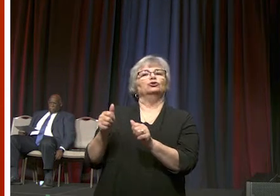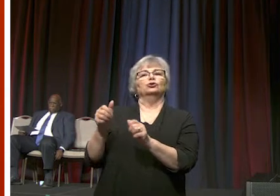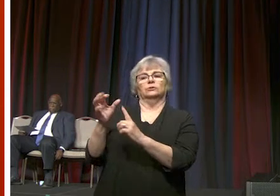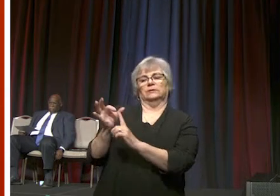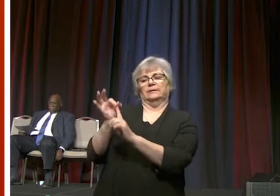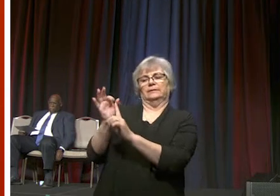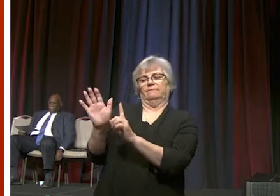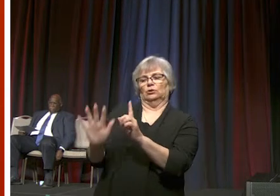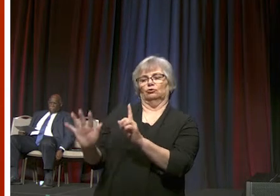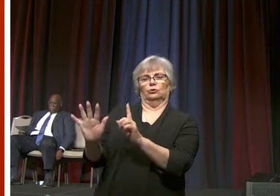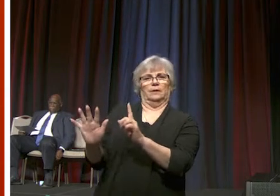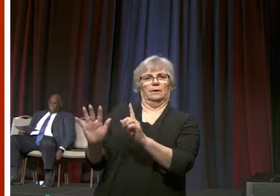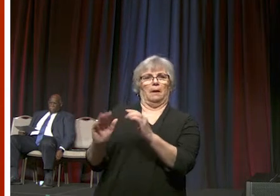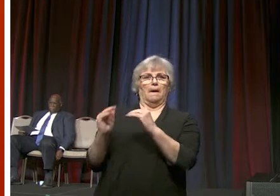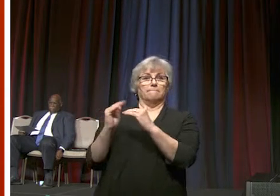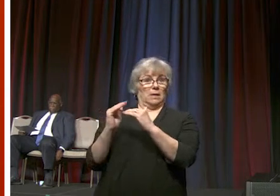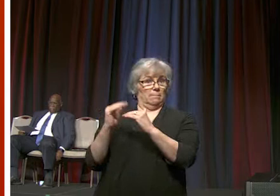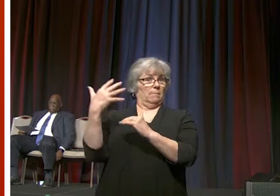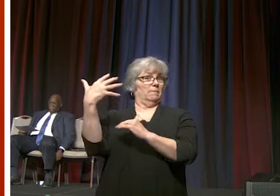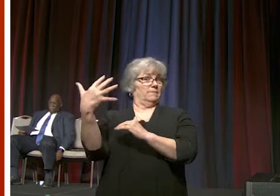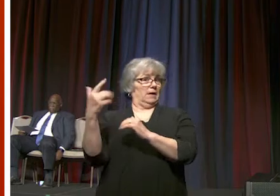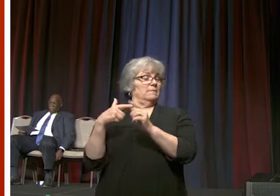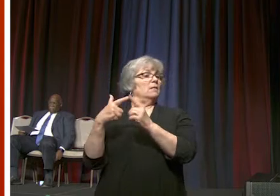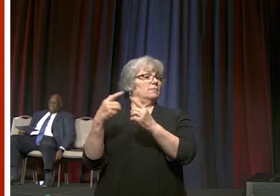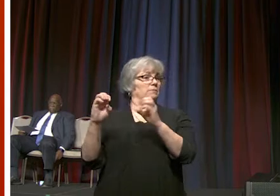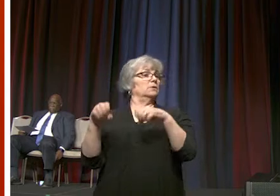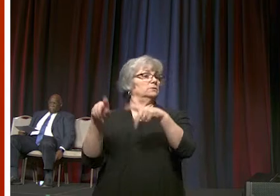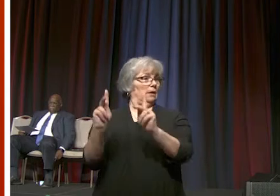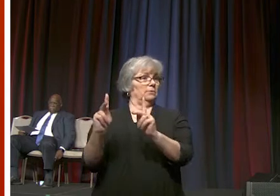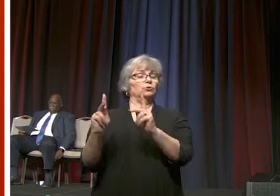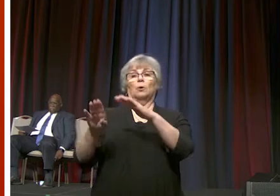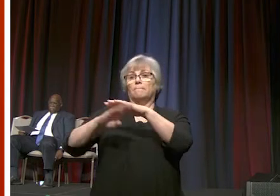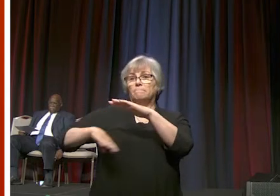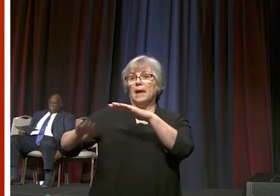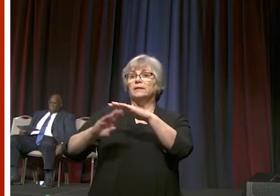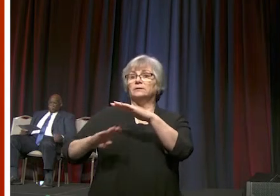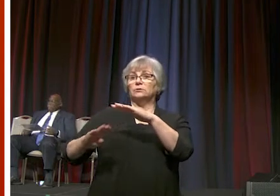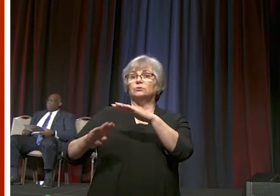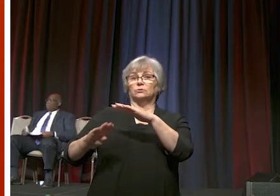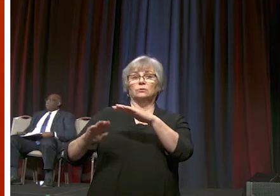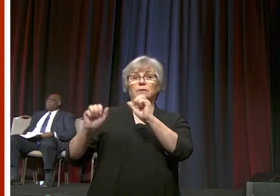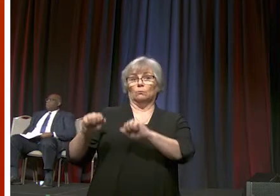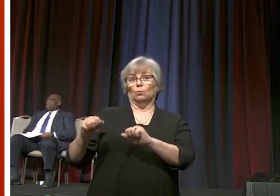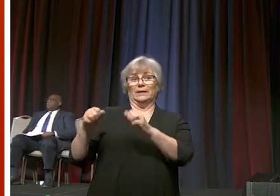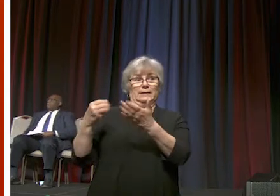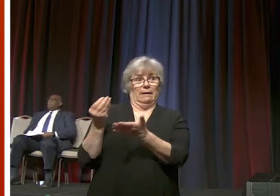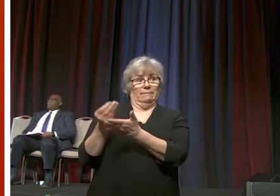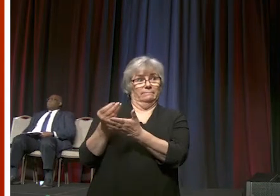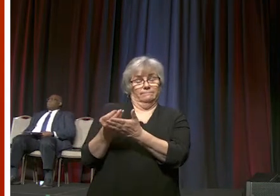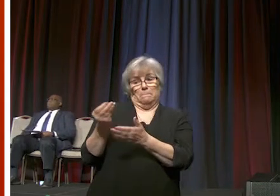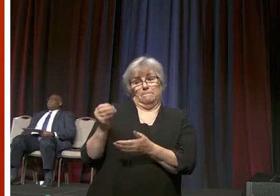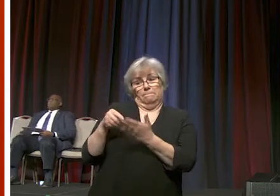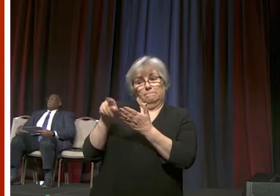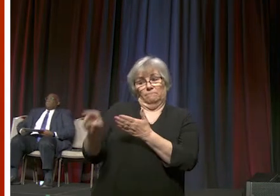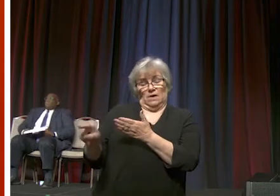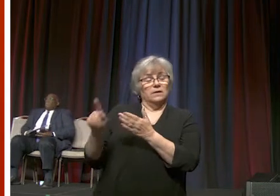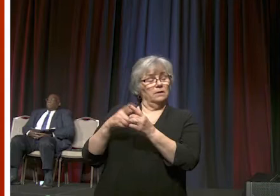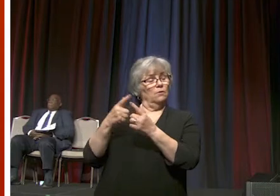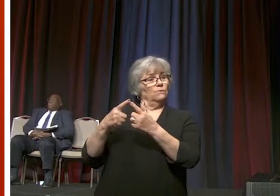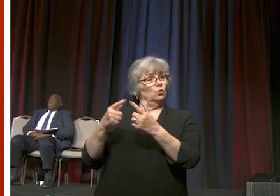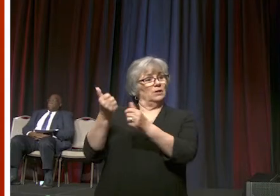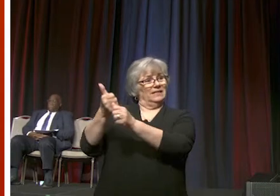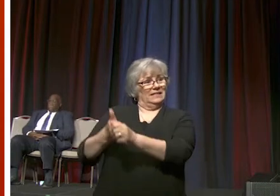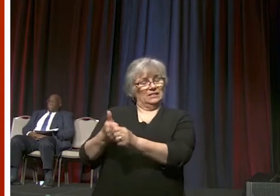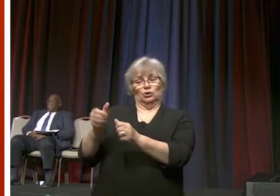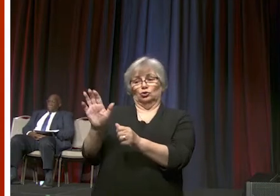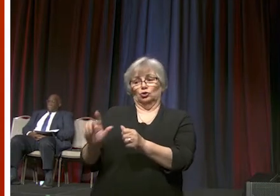of five and then after that there's an opportunity based on the ability to fund in each geographic area